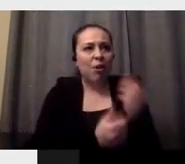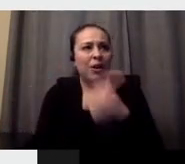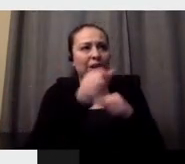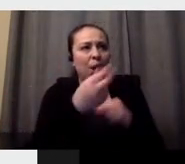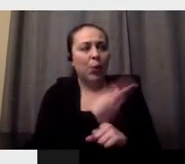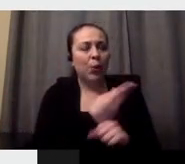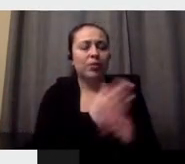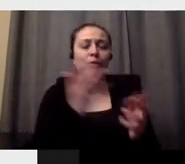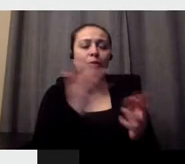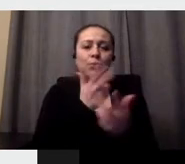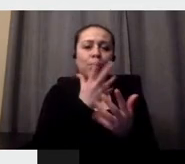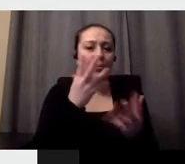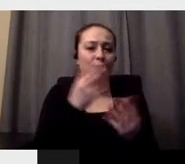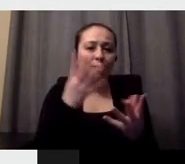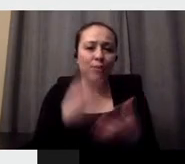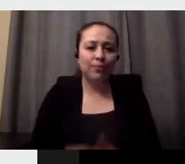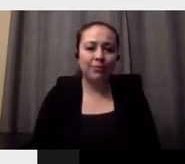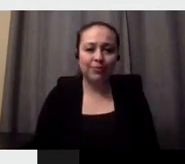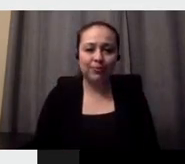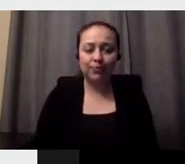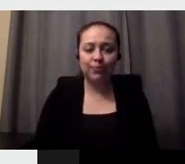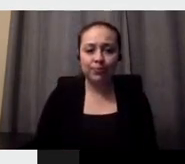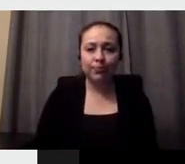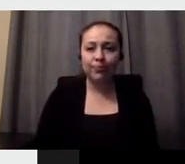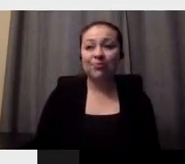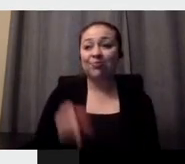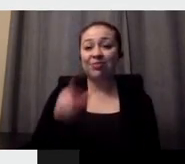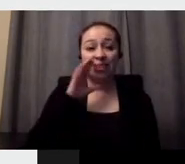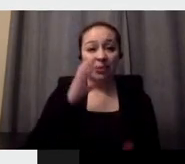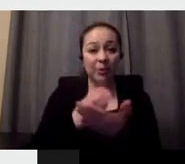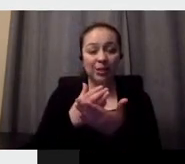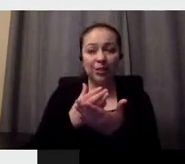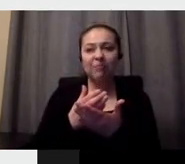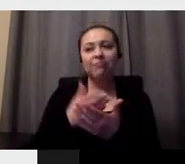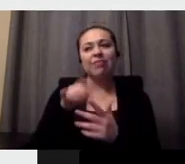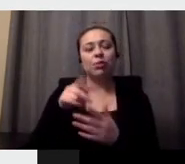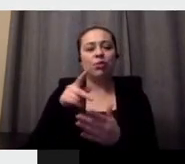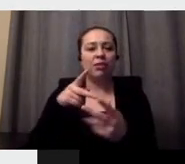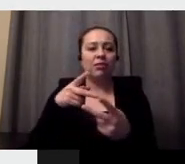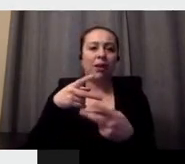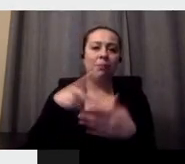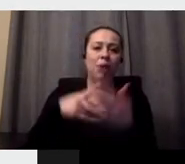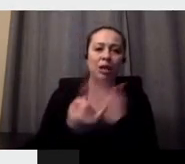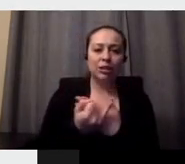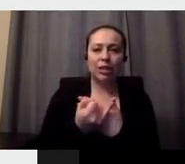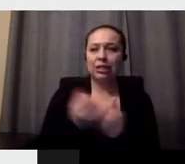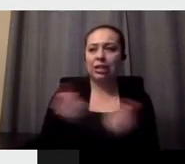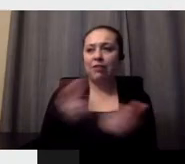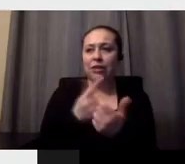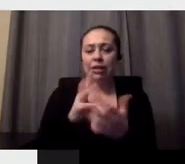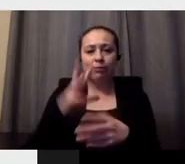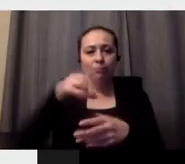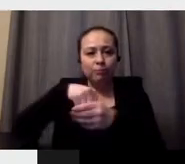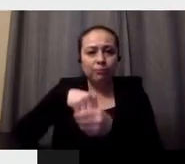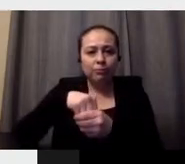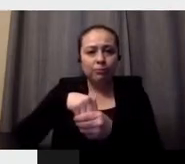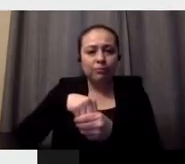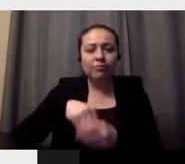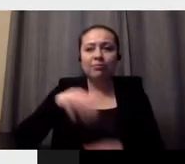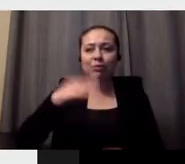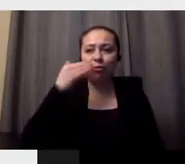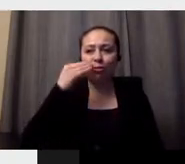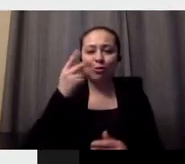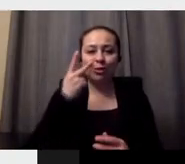And this is where the projects intertwine. The grandstands of the stadium were painted using